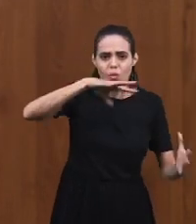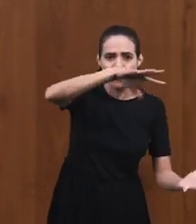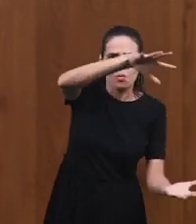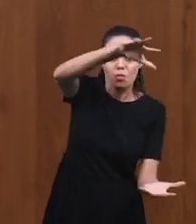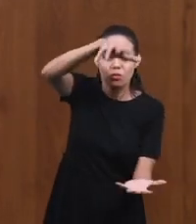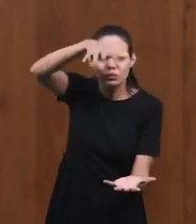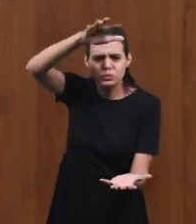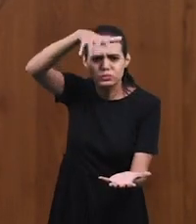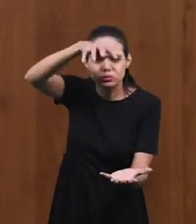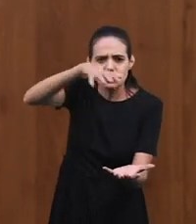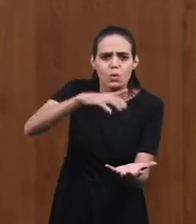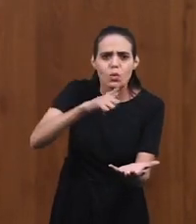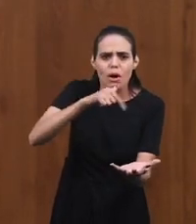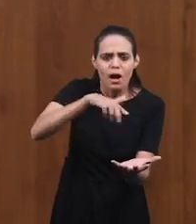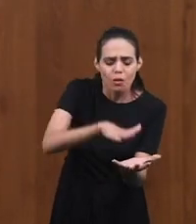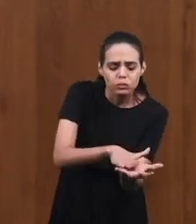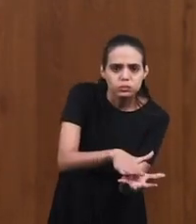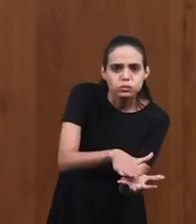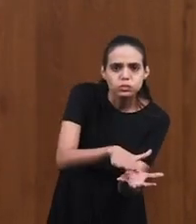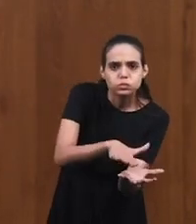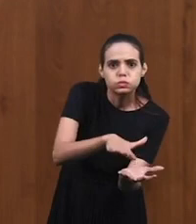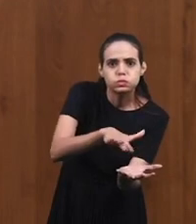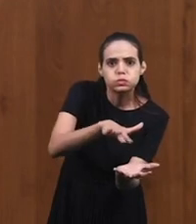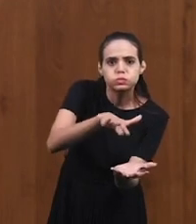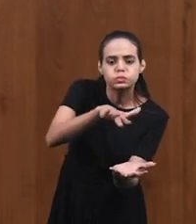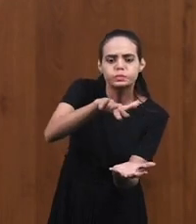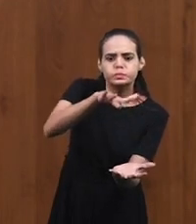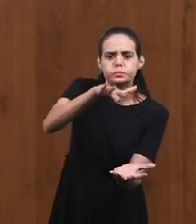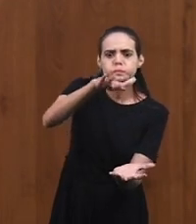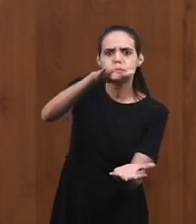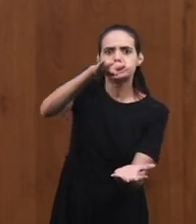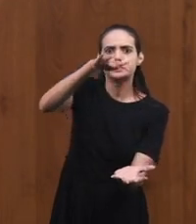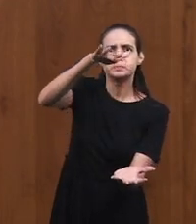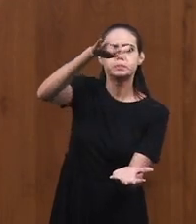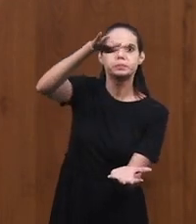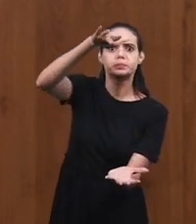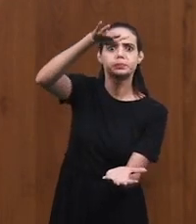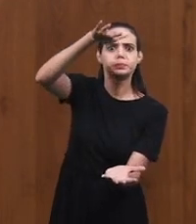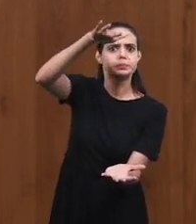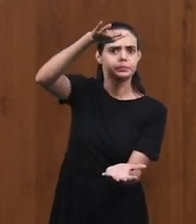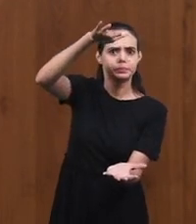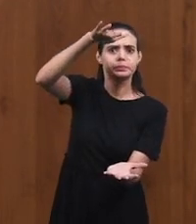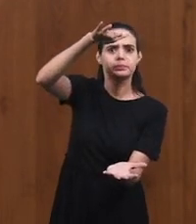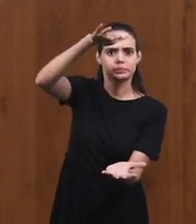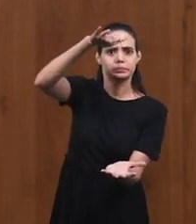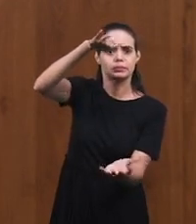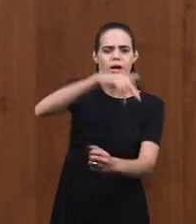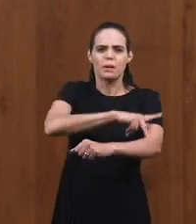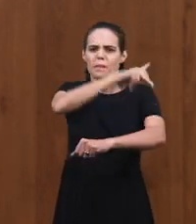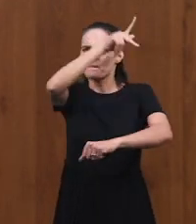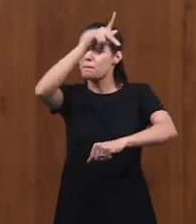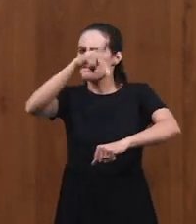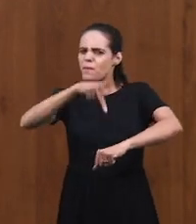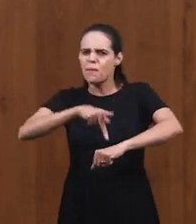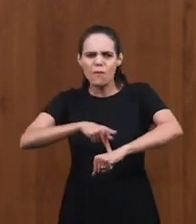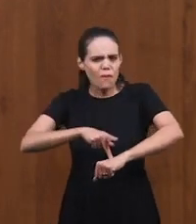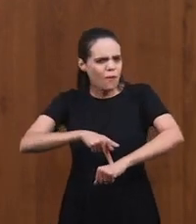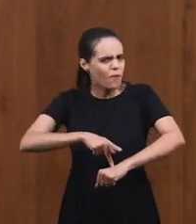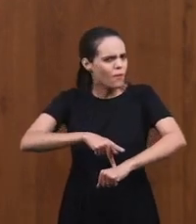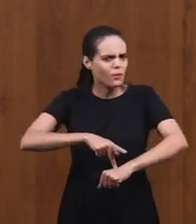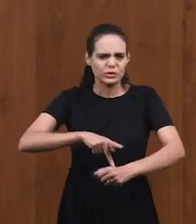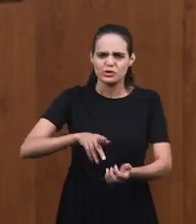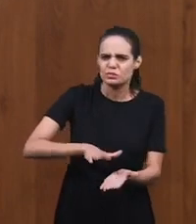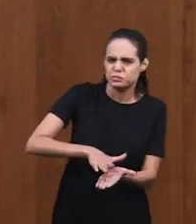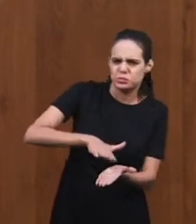rain that it took over the whole earth. And it was seven meters above all the mountains of the world. And